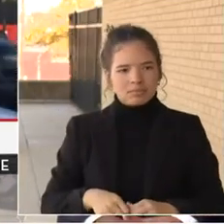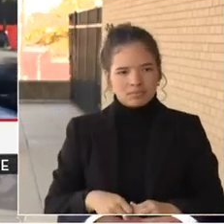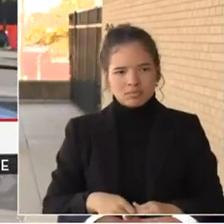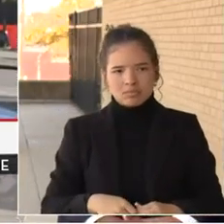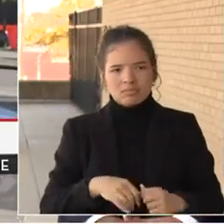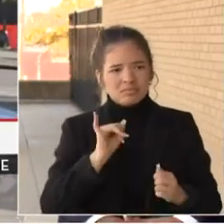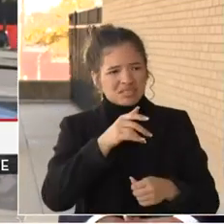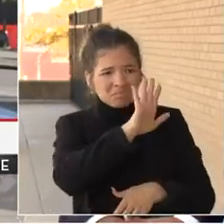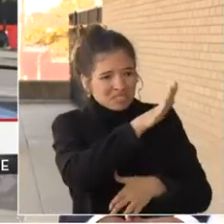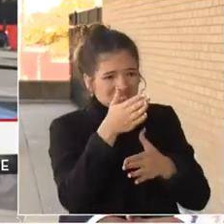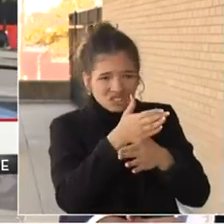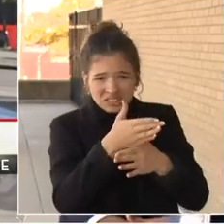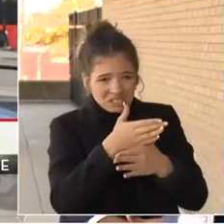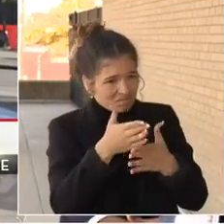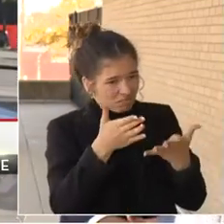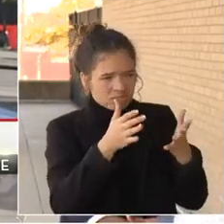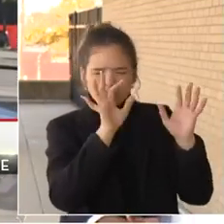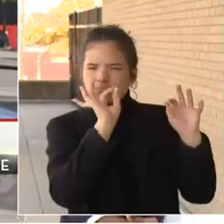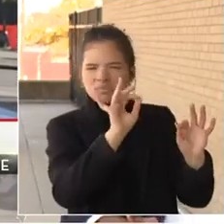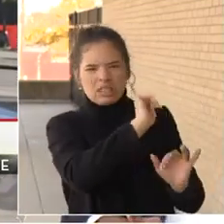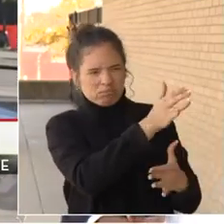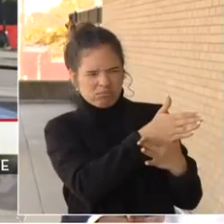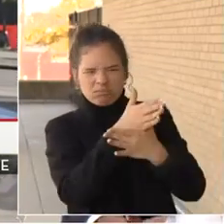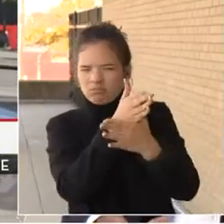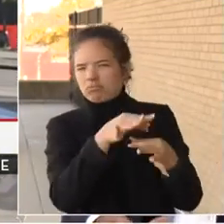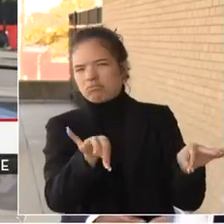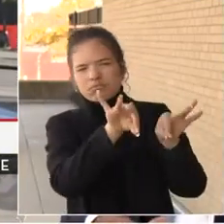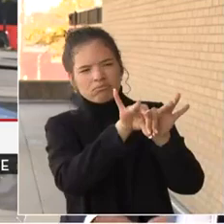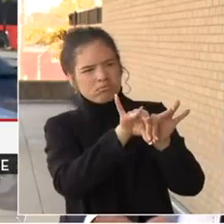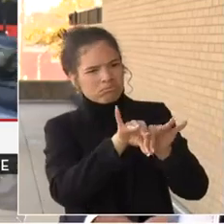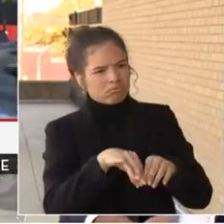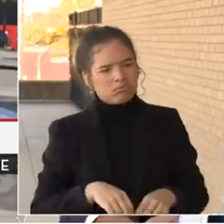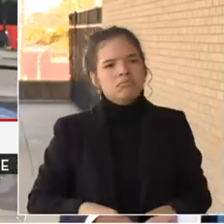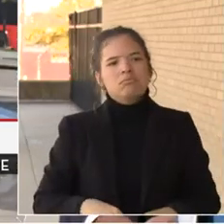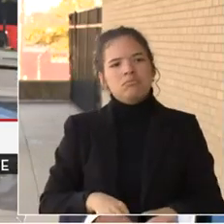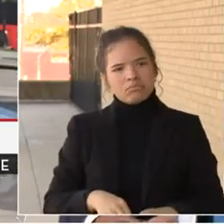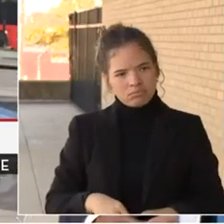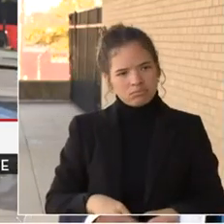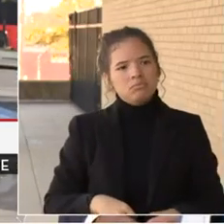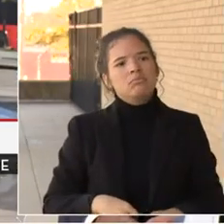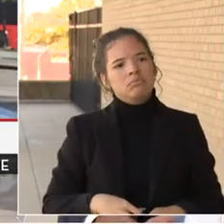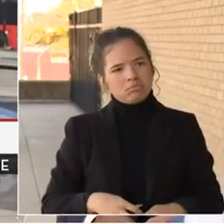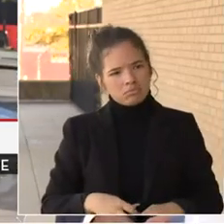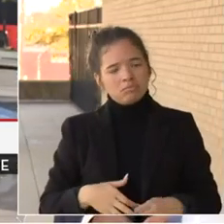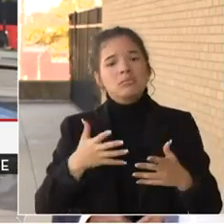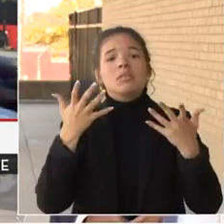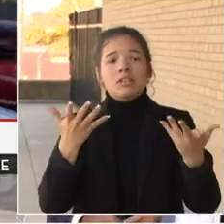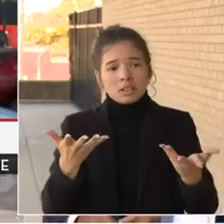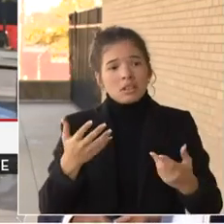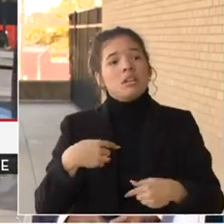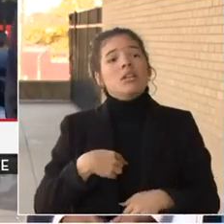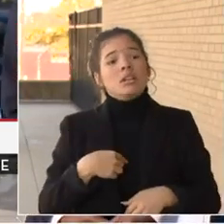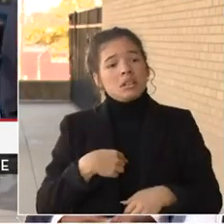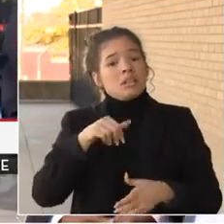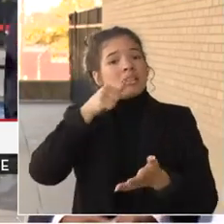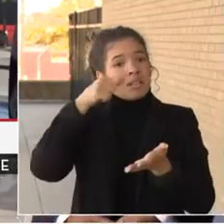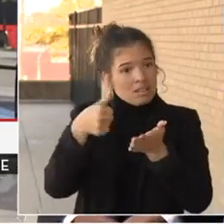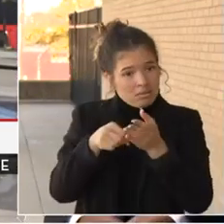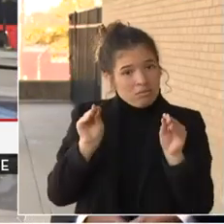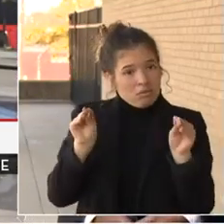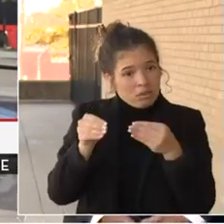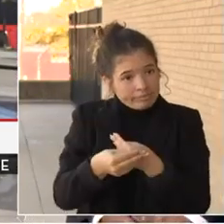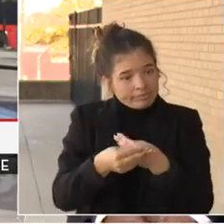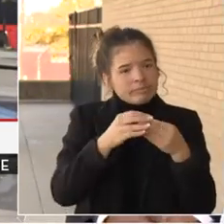with everybody here. I want to first highlight the strong relationship the Postal Inspection Service has with the Metropolitan Police